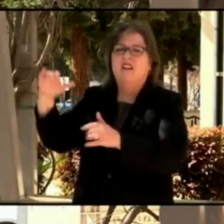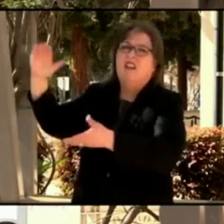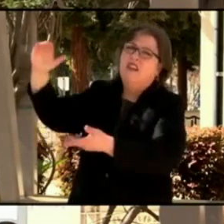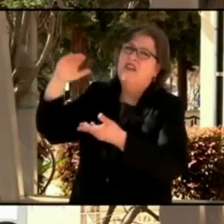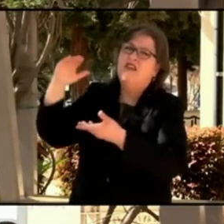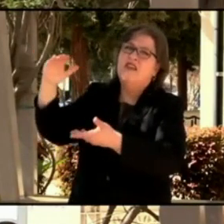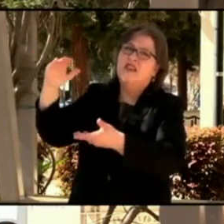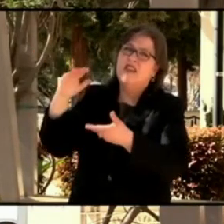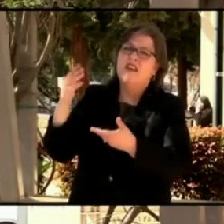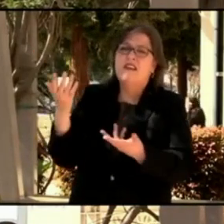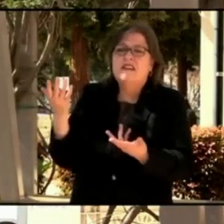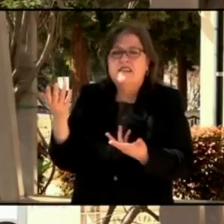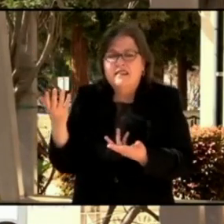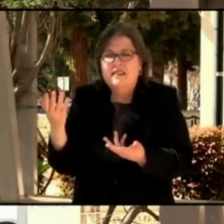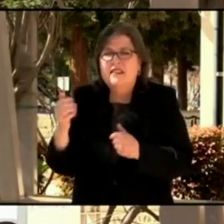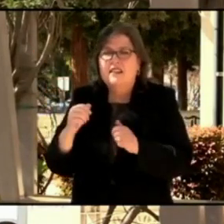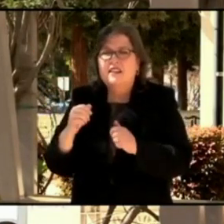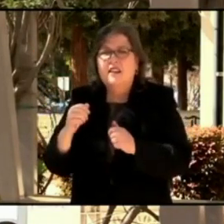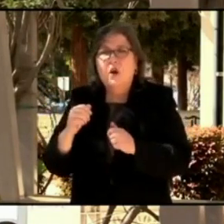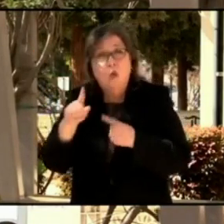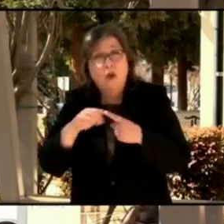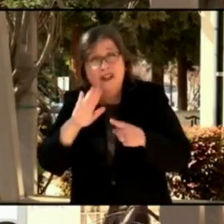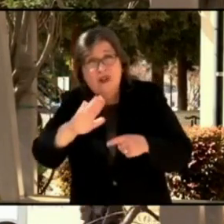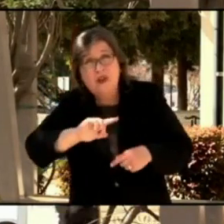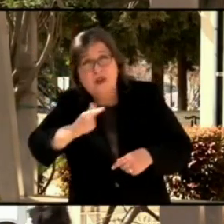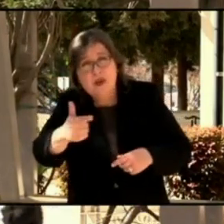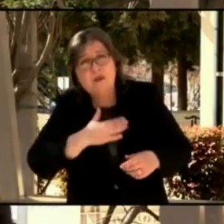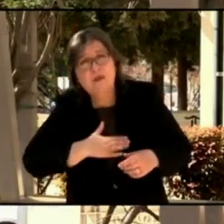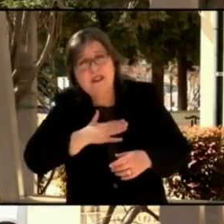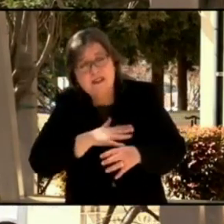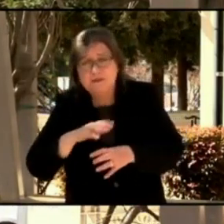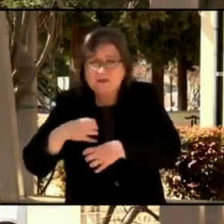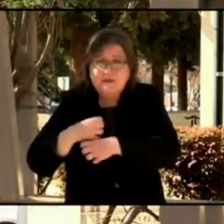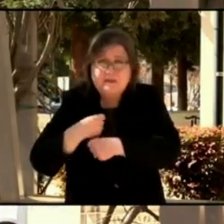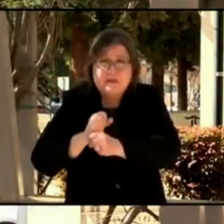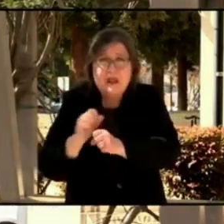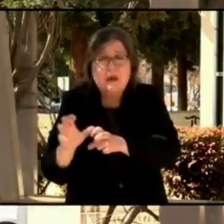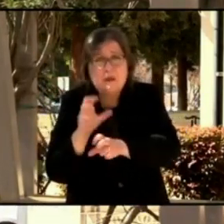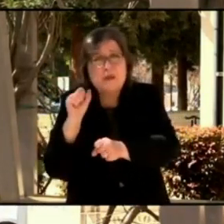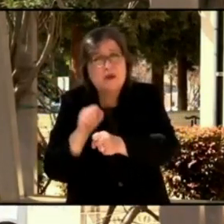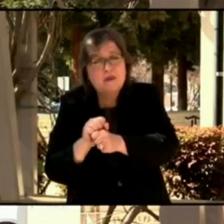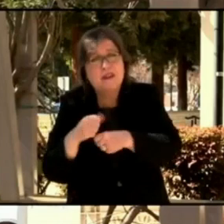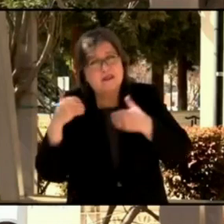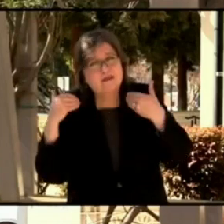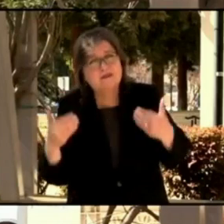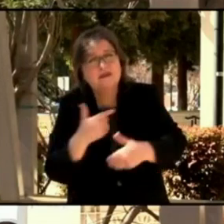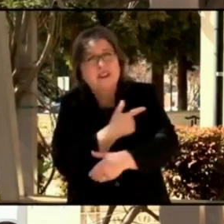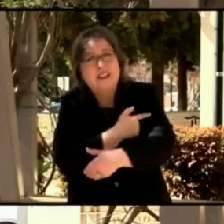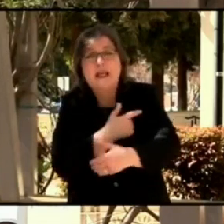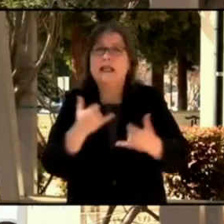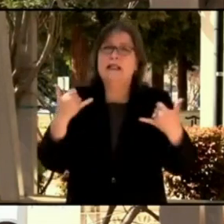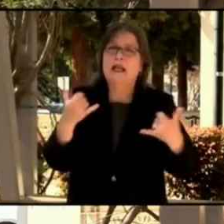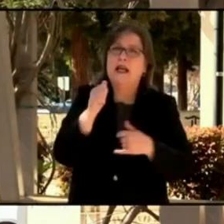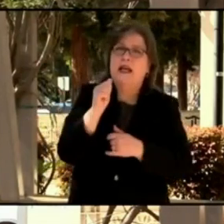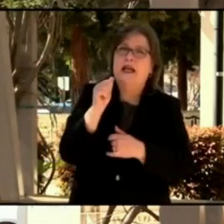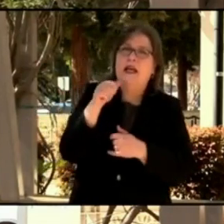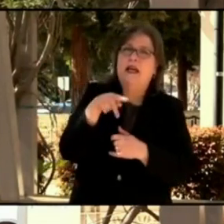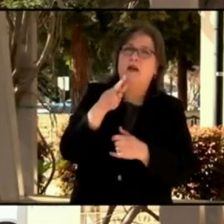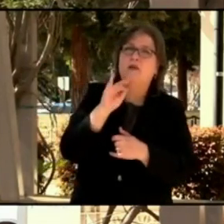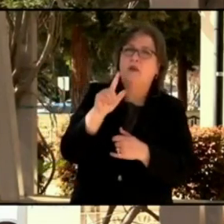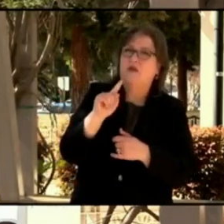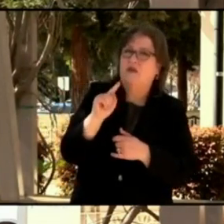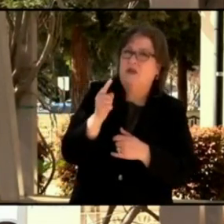you find an appointment and get vaccinated. Today, April 1st, opened up the vaccine eligibility yet again